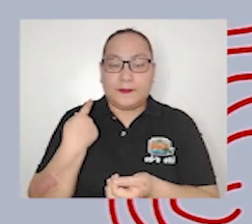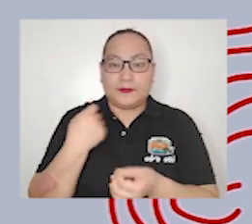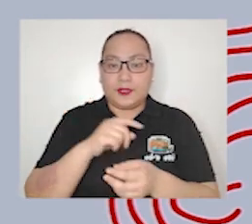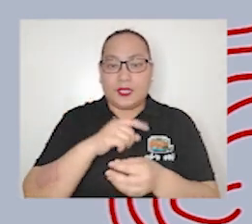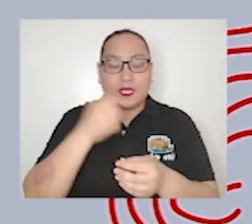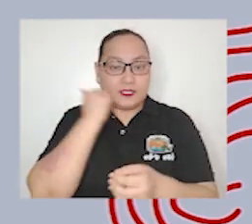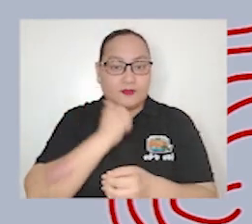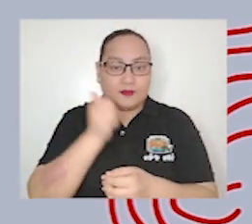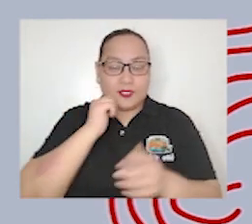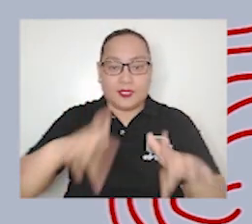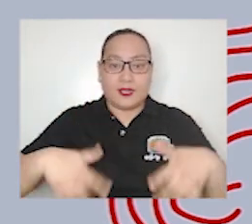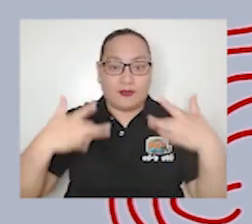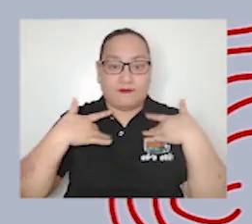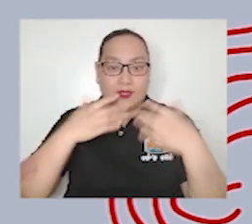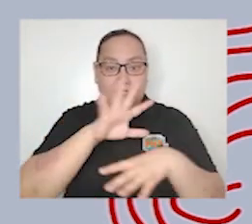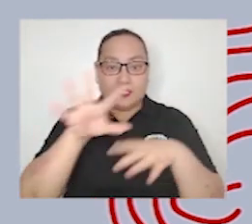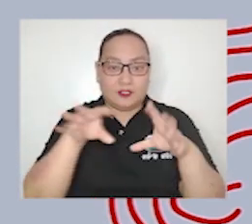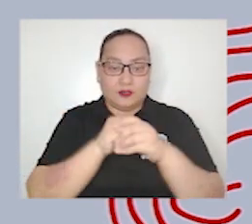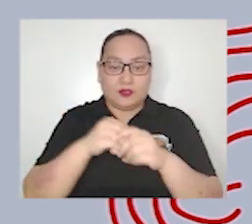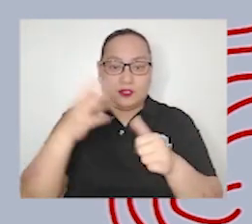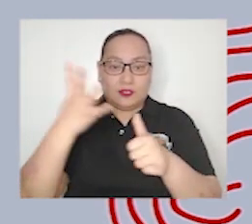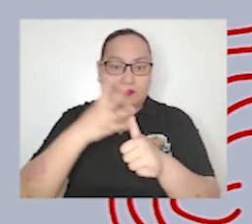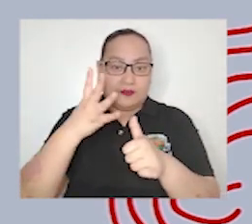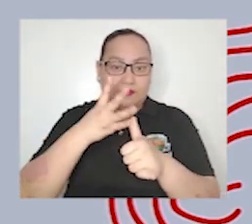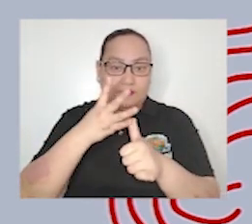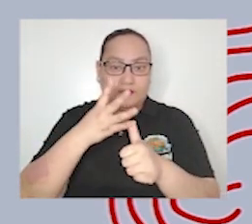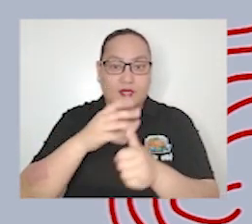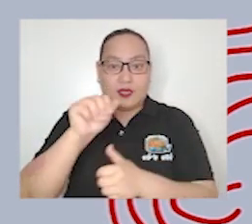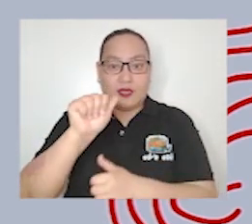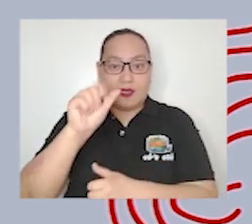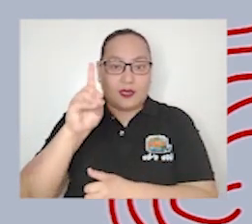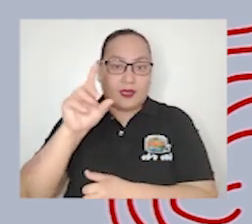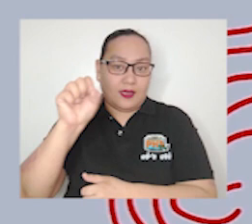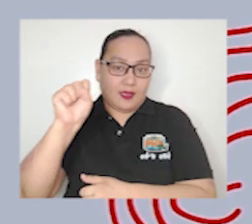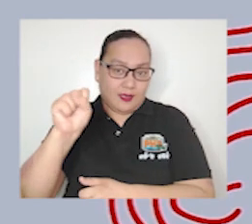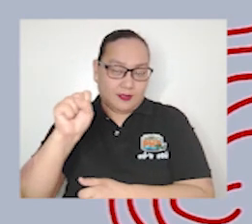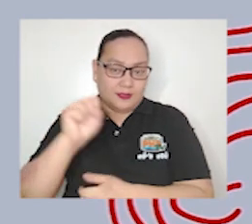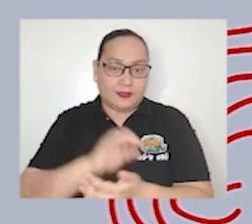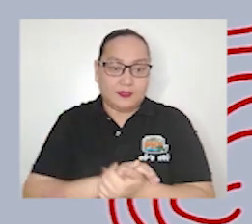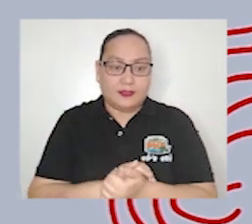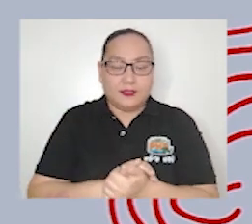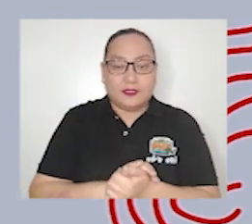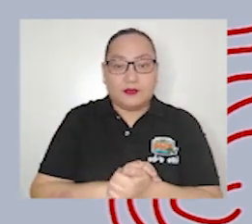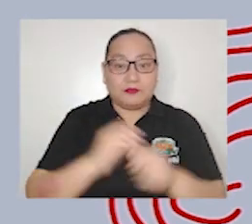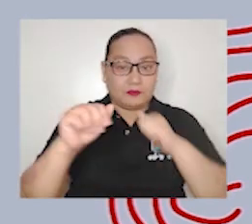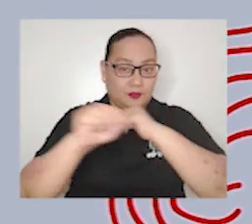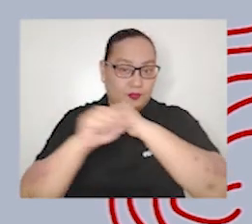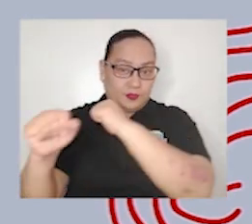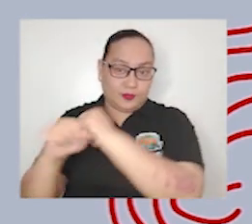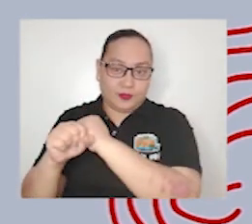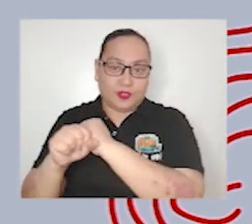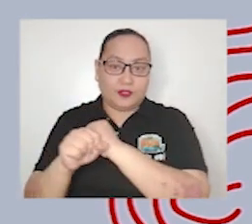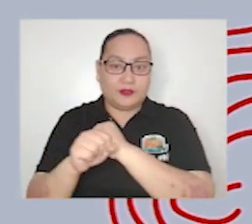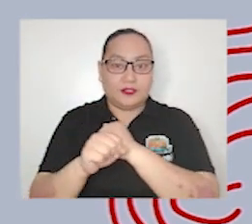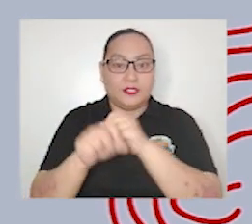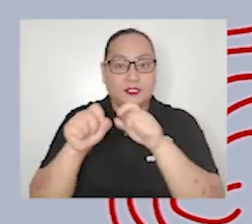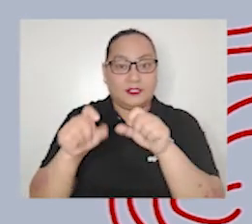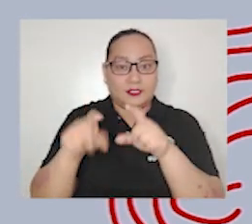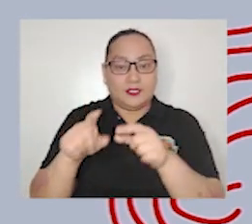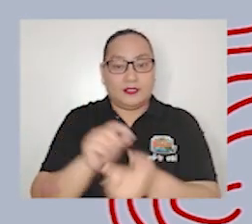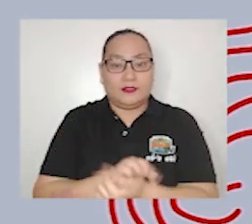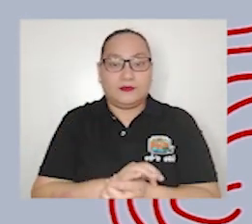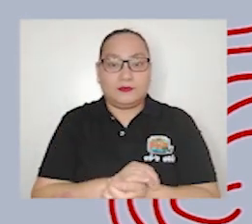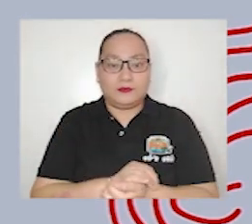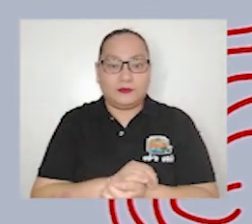advertising seeking to promote the sale of their goods fifth education